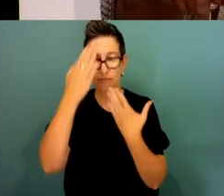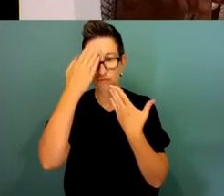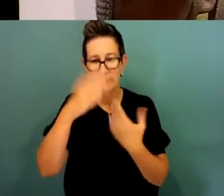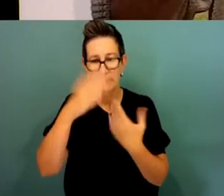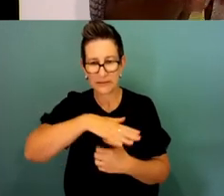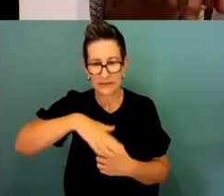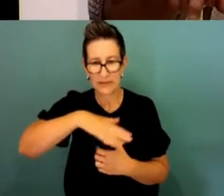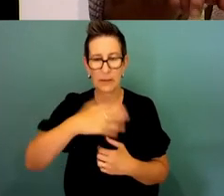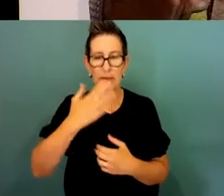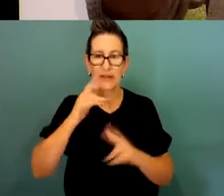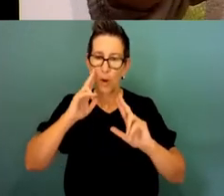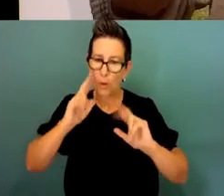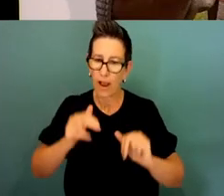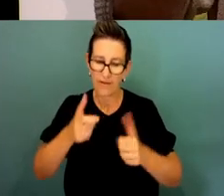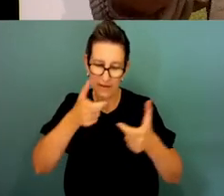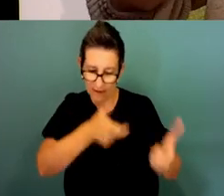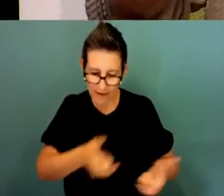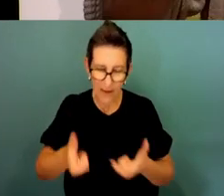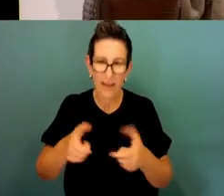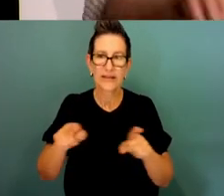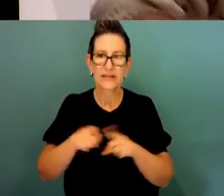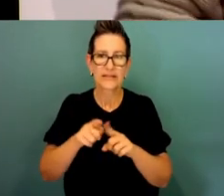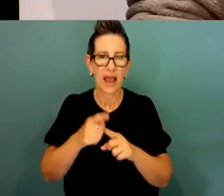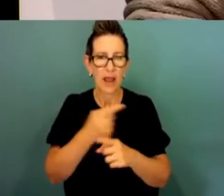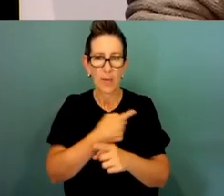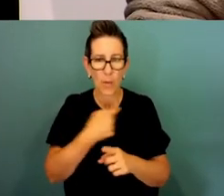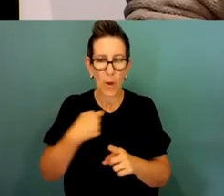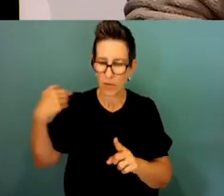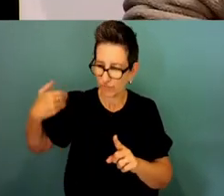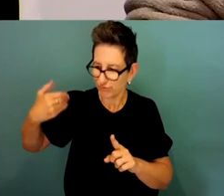You've got to look after it, care for it, as we have now done for thousands of years.